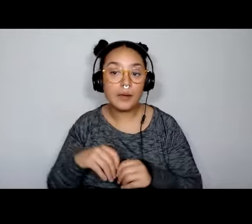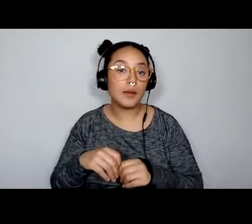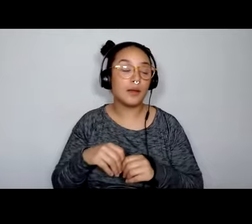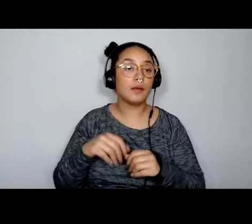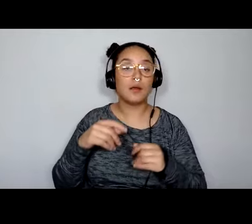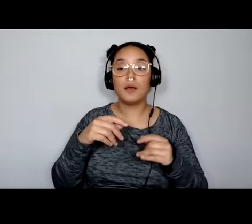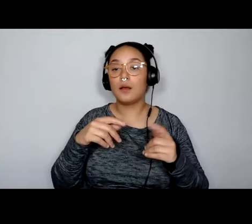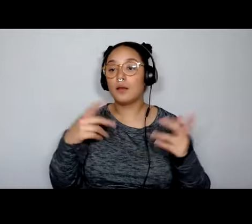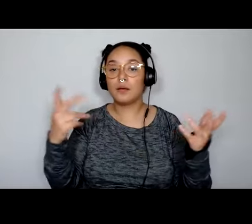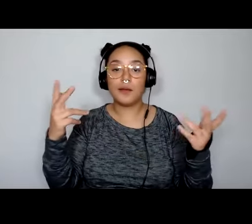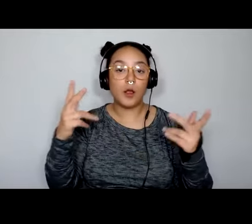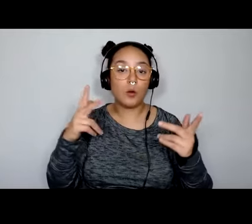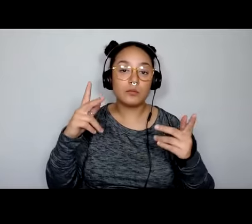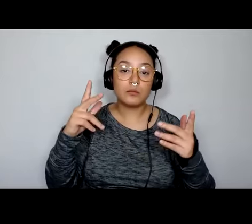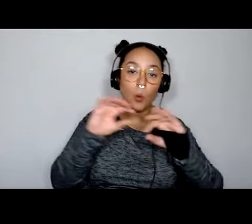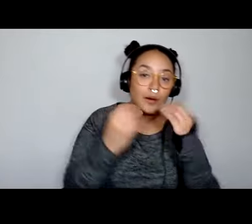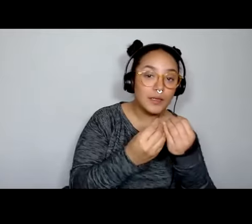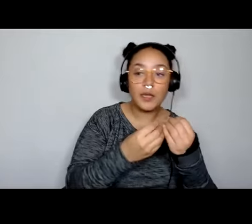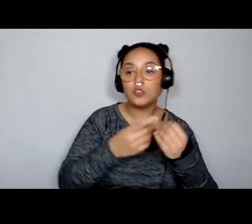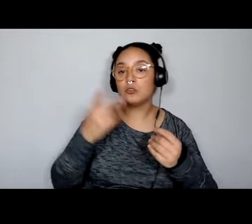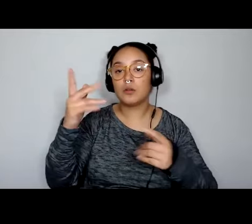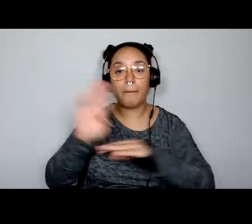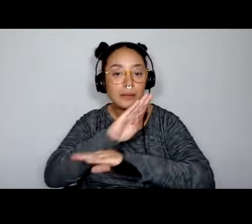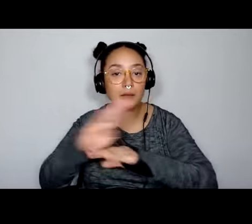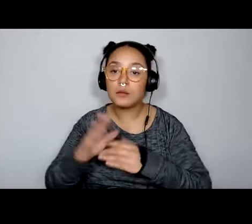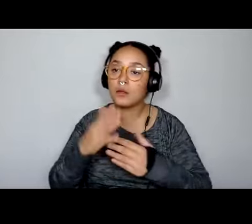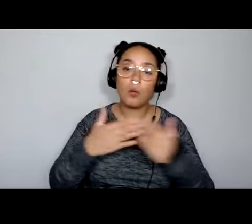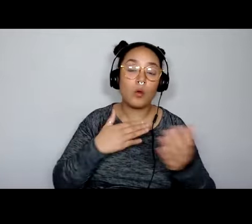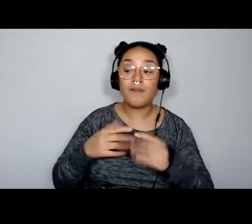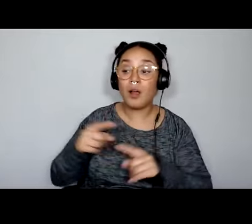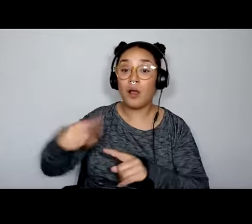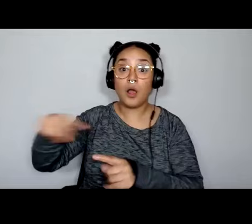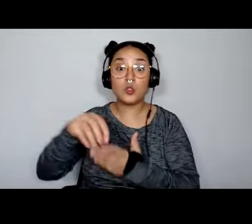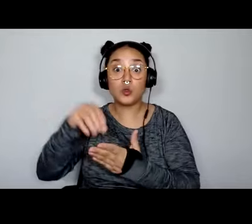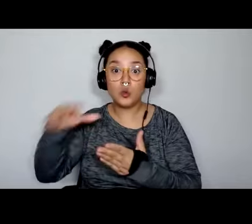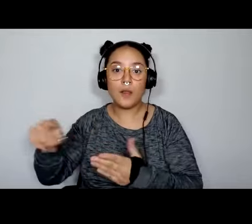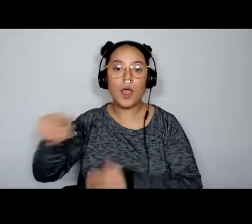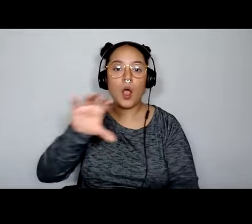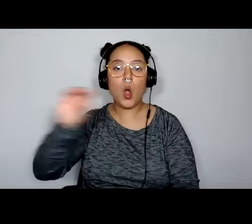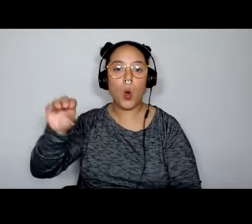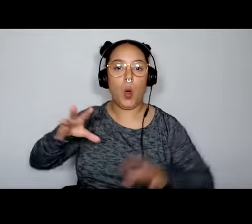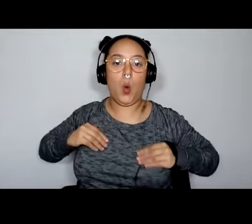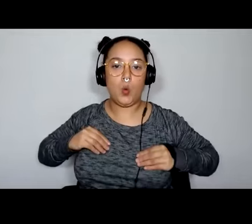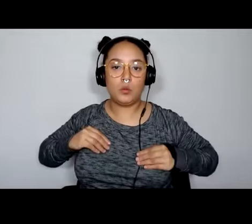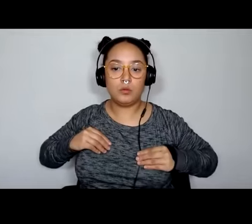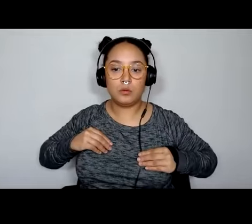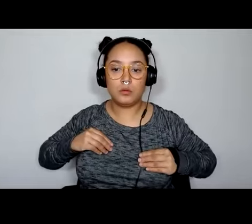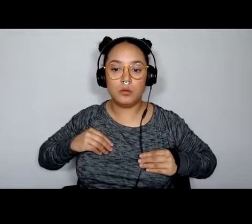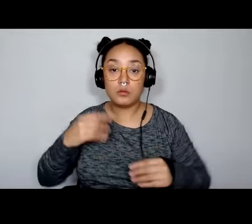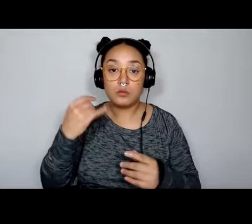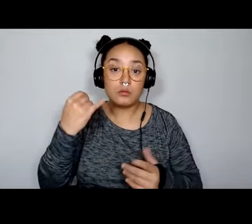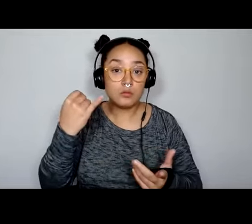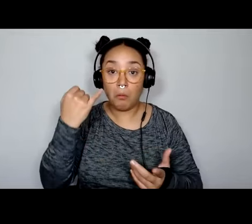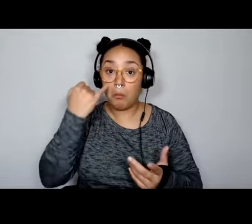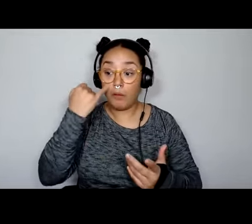university is that students co-own everything they make, which means if there's an idea that's generated about this, your organization is